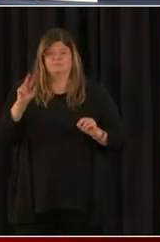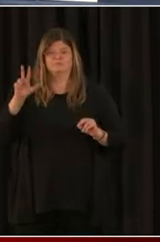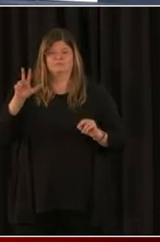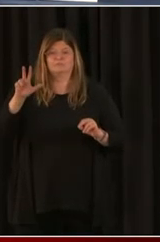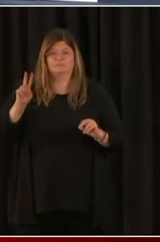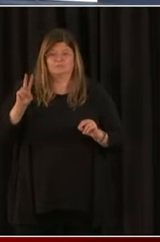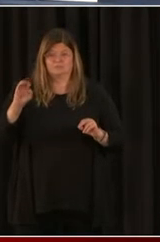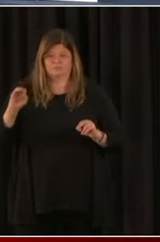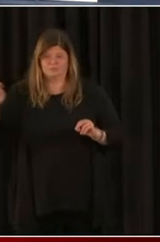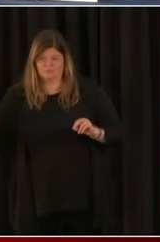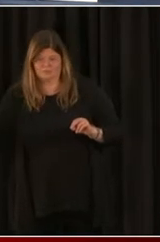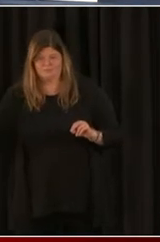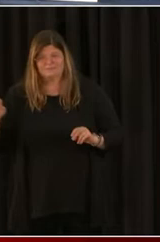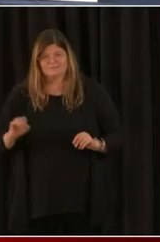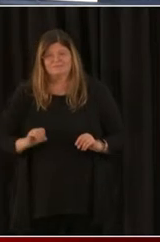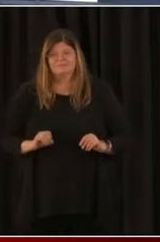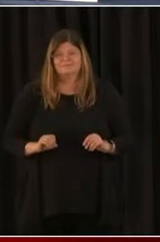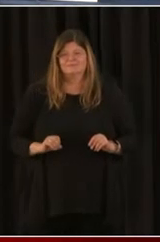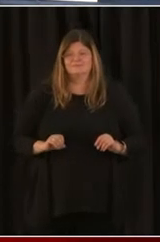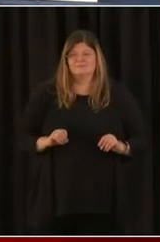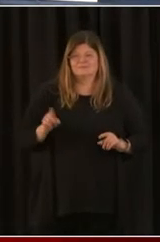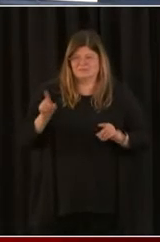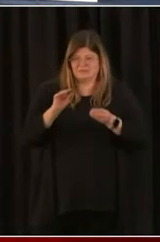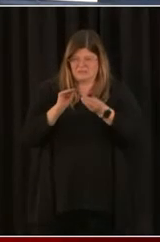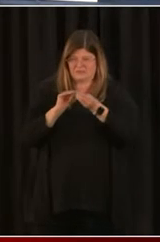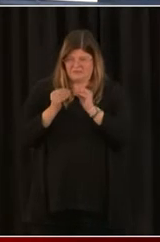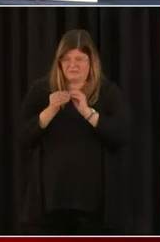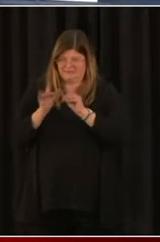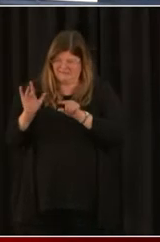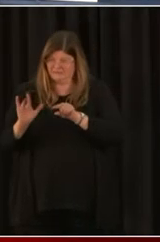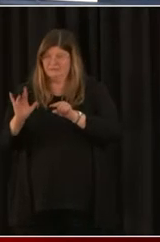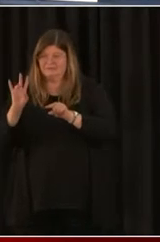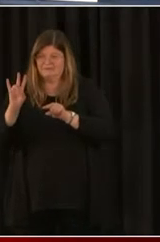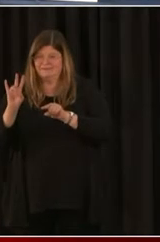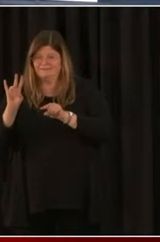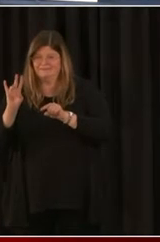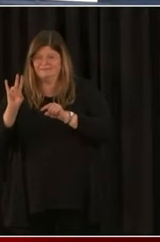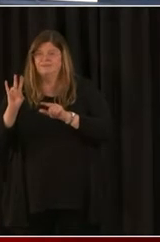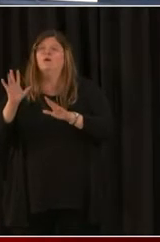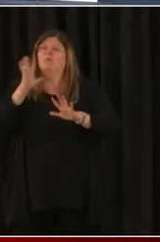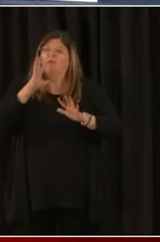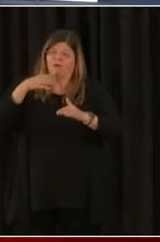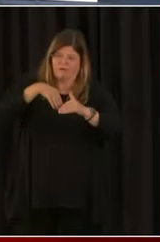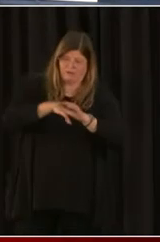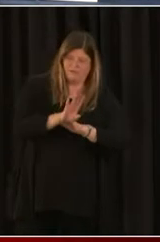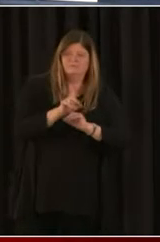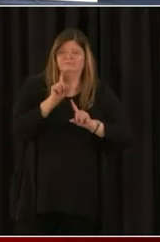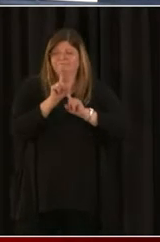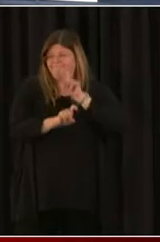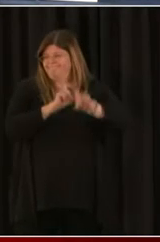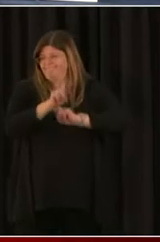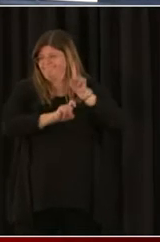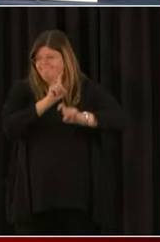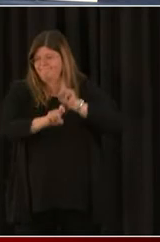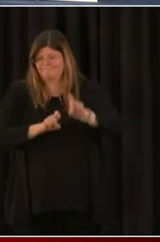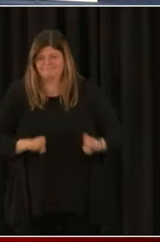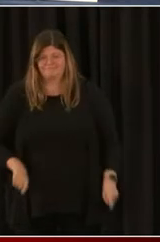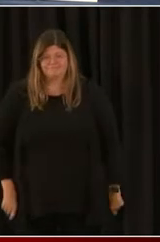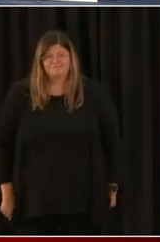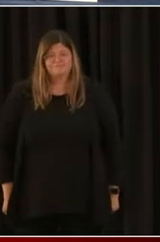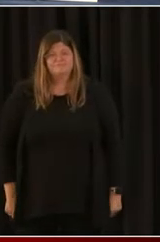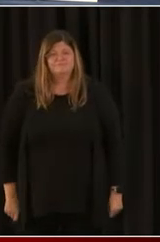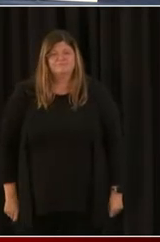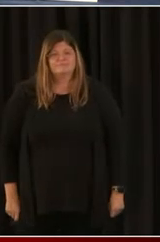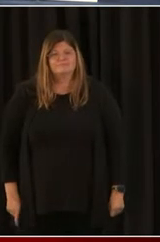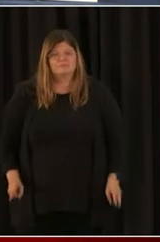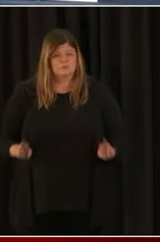And I want to say, you know, our main streets have also been really instrumental, district bridges in particular, but a lot of our main streets are really there